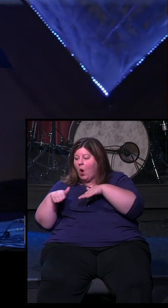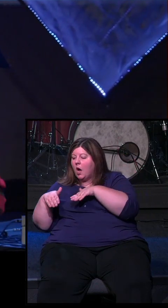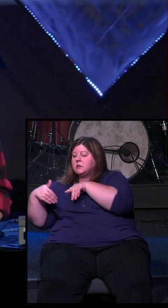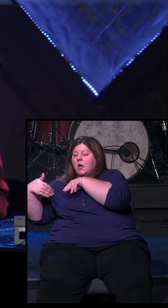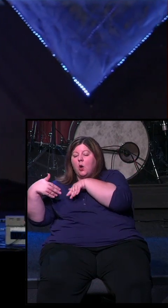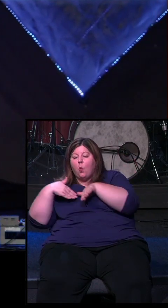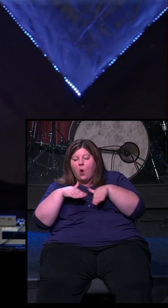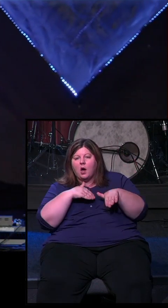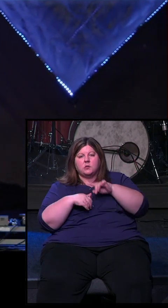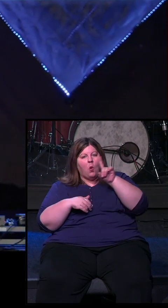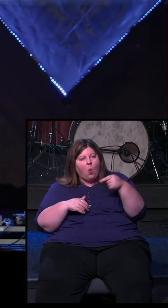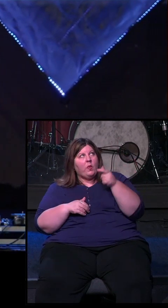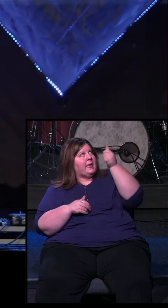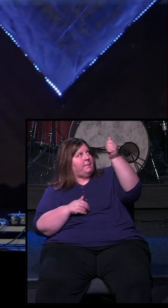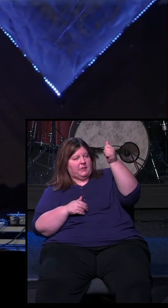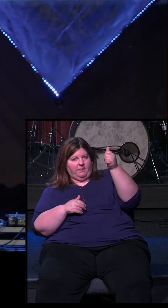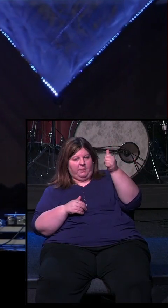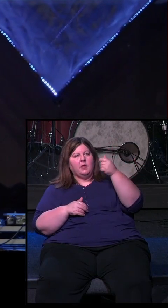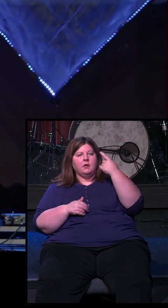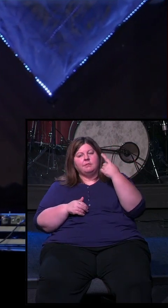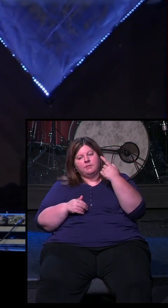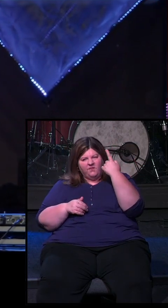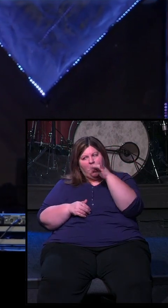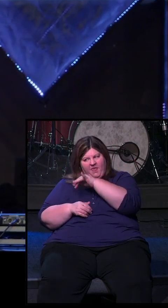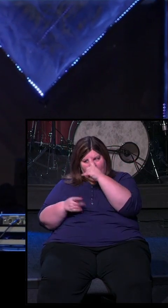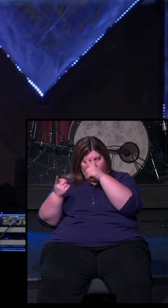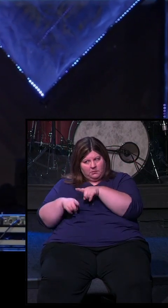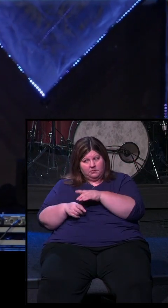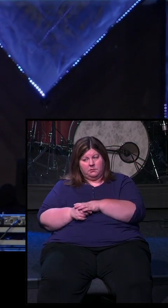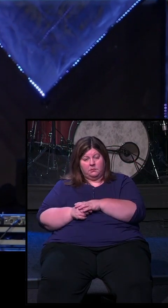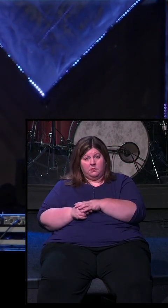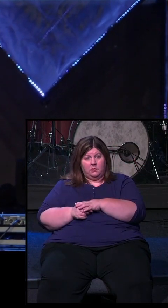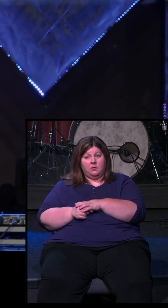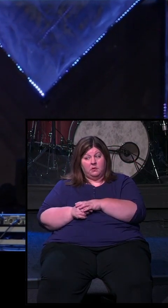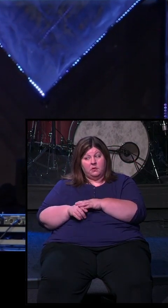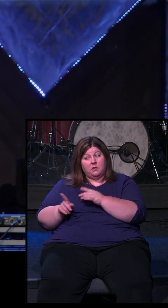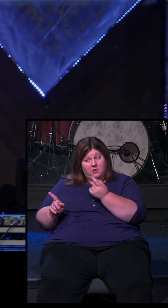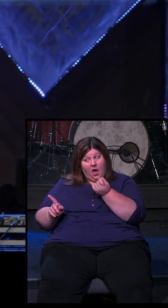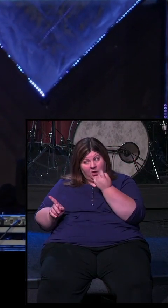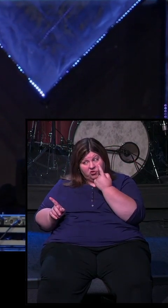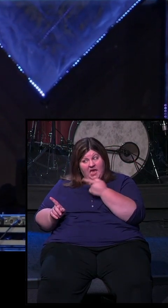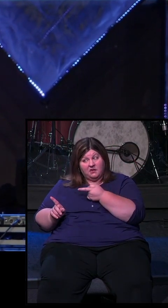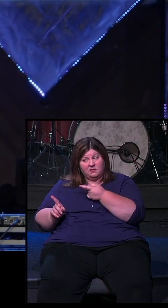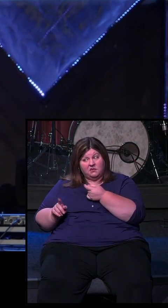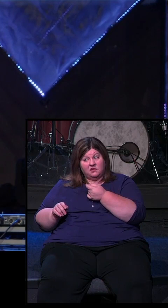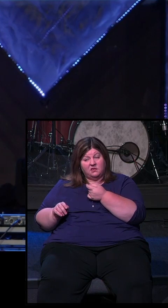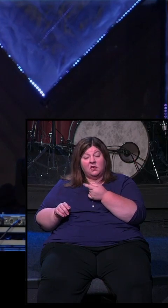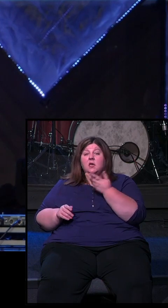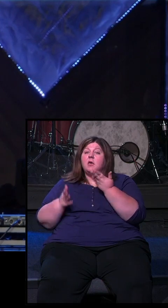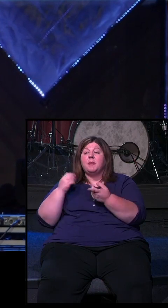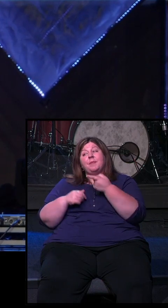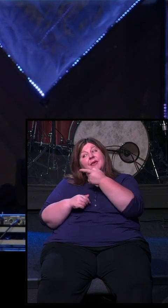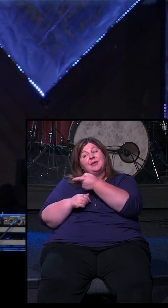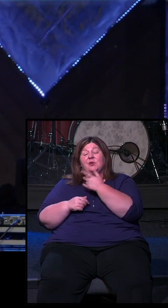only for, not just for himself, but for Abraham also. God is saying, Abraham, I want you to understand something. You may fail